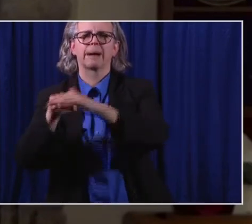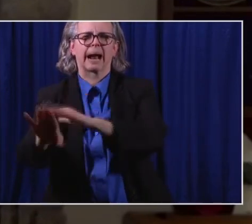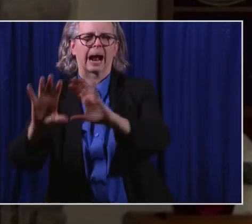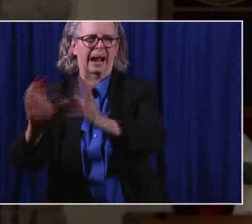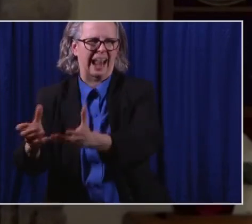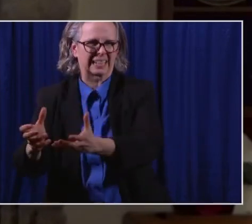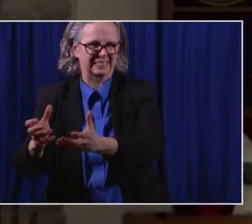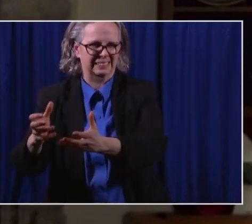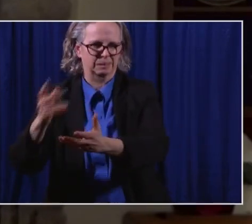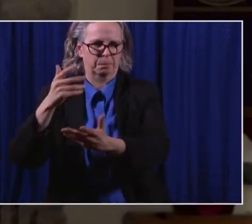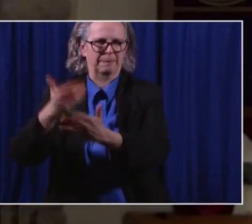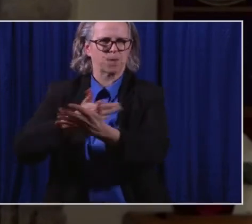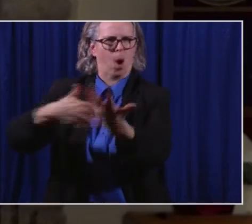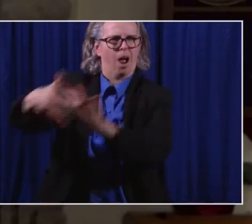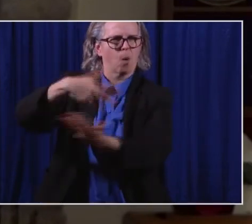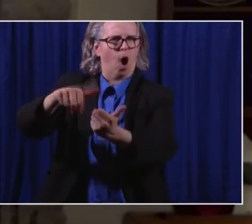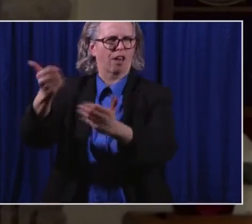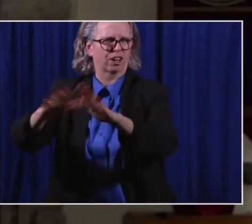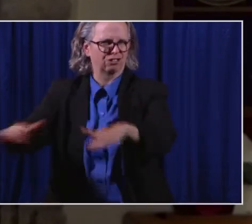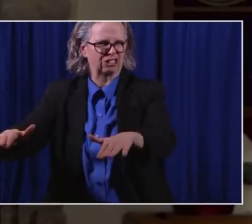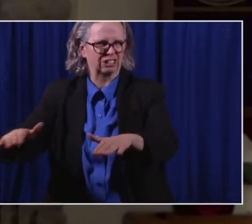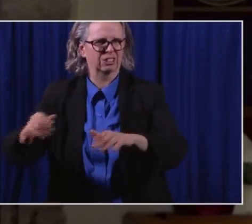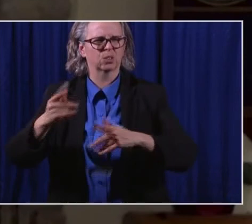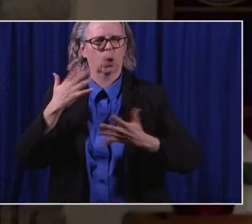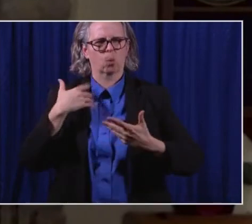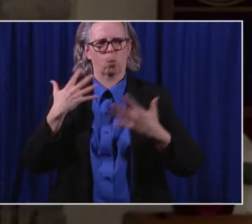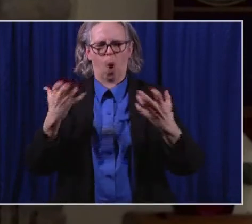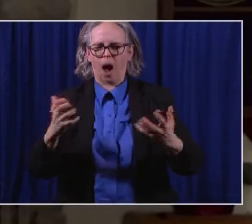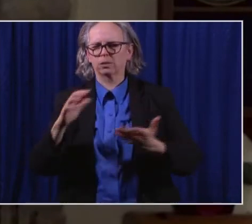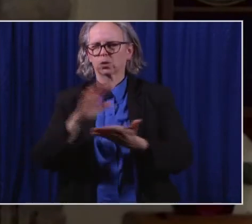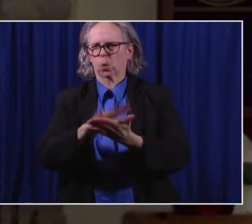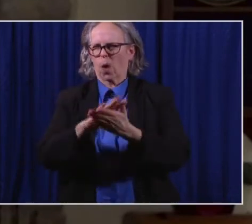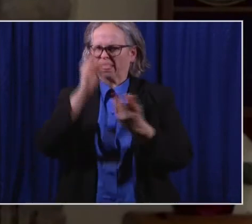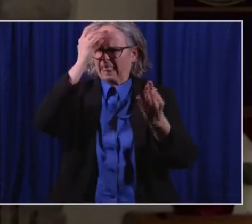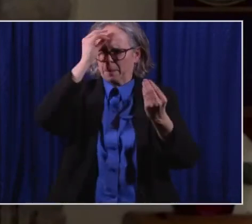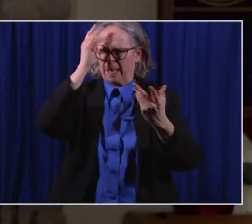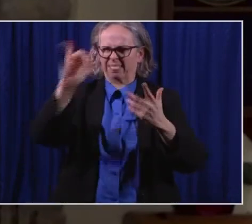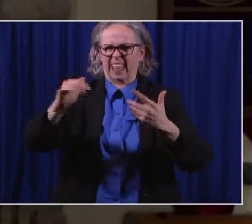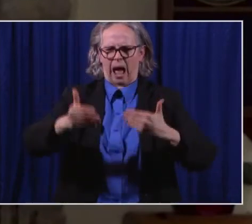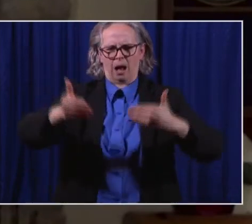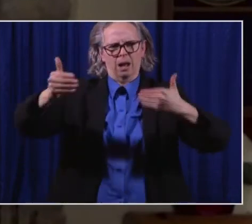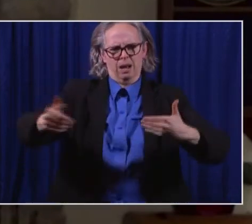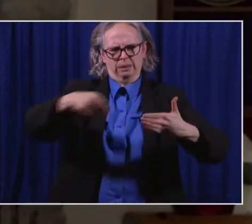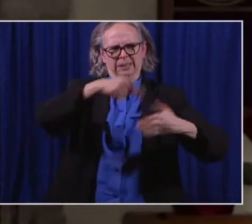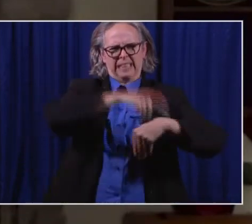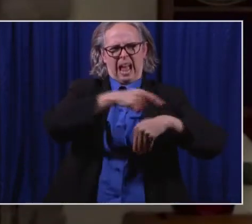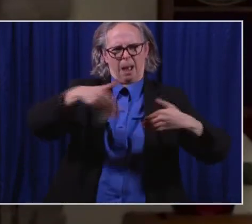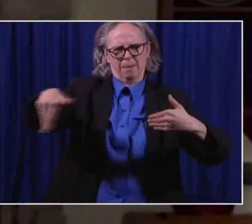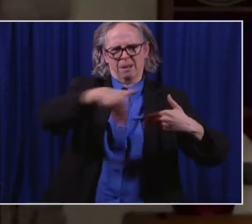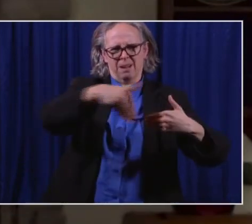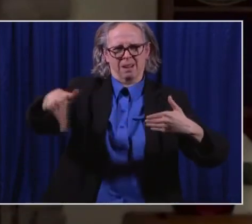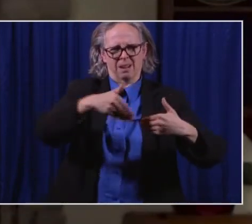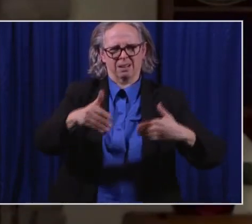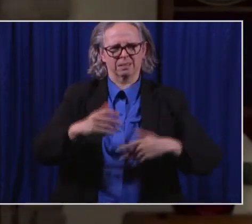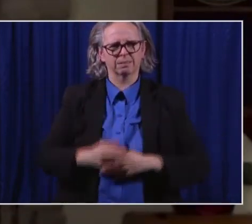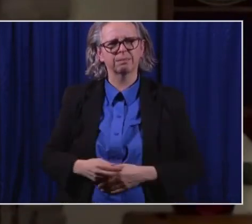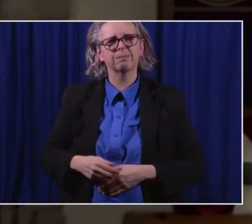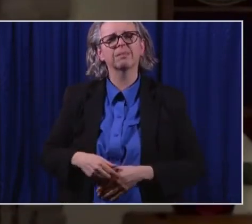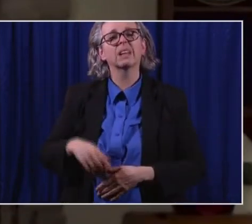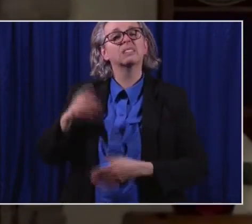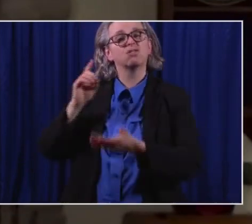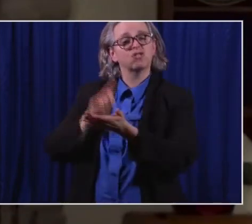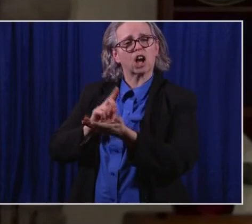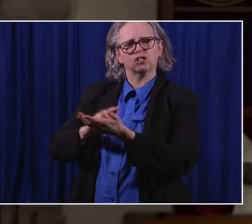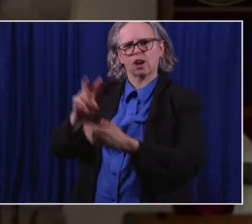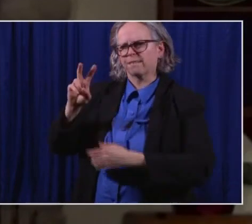step. I want to go to Bruce for a moment before I go to the lieutenant governor. don't know if Bruce is still up there. Bruce, you and I've talked a lot about this